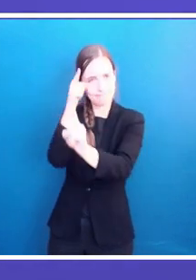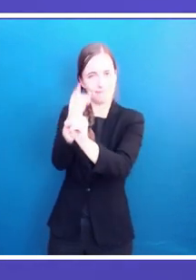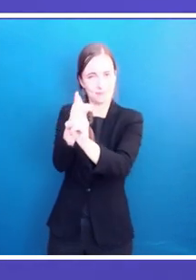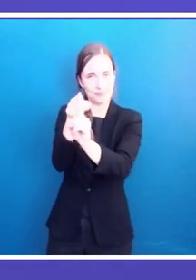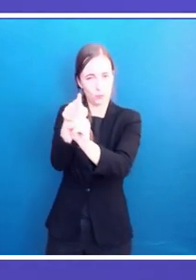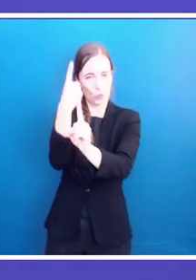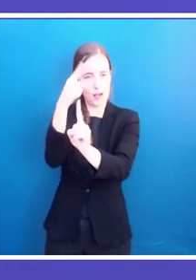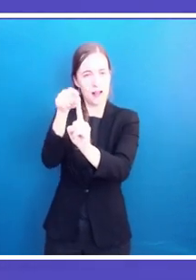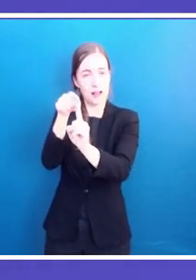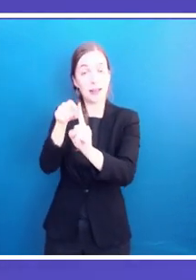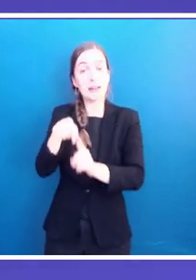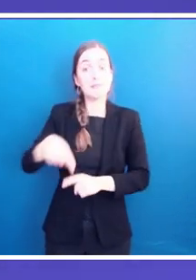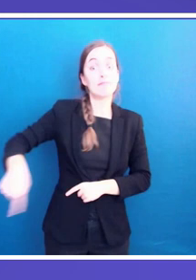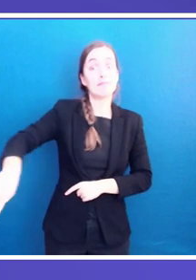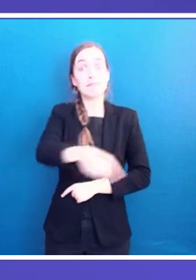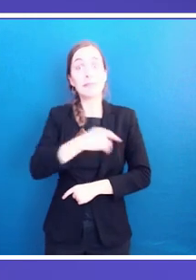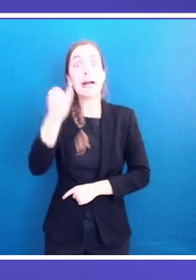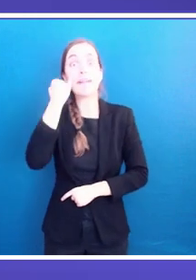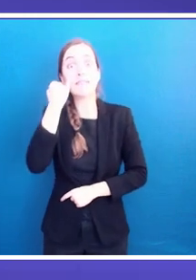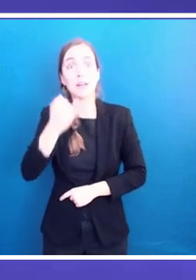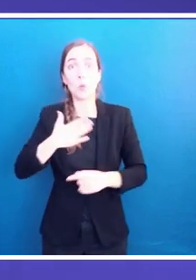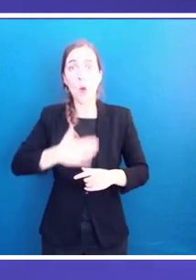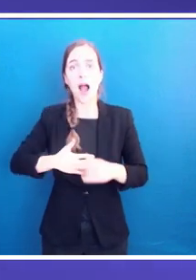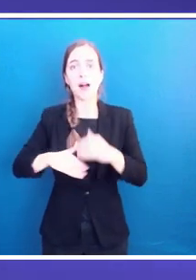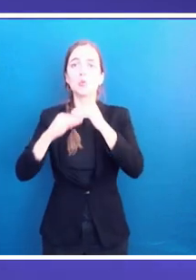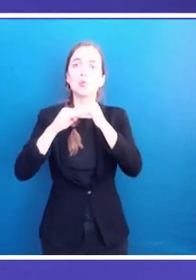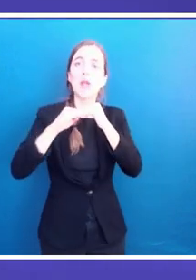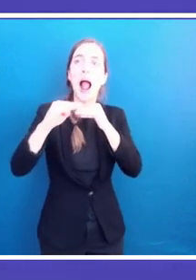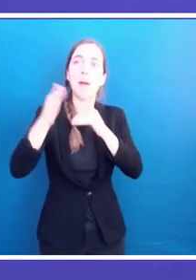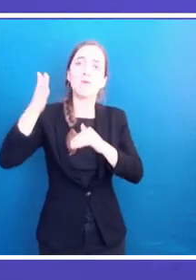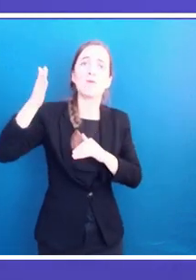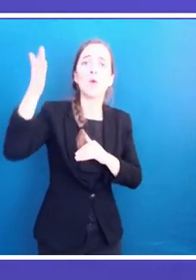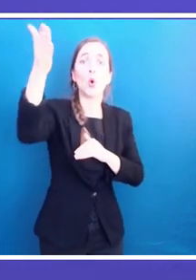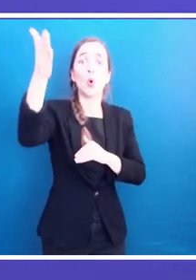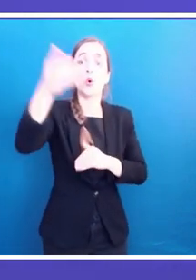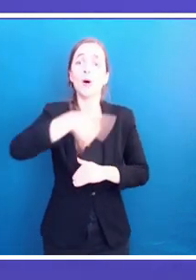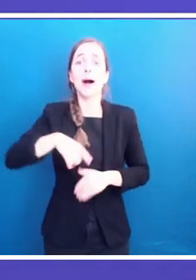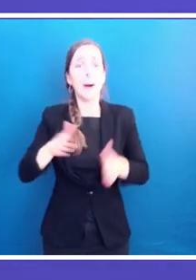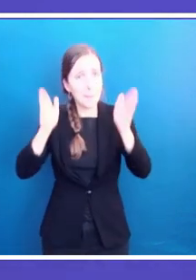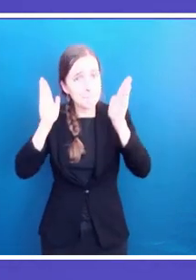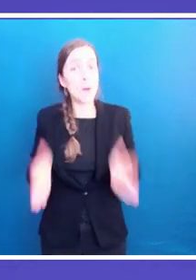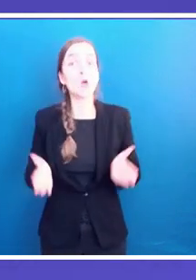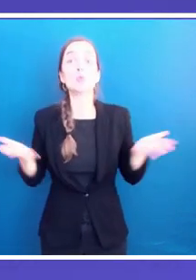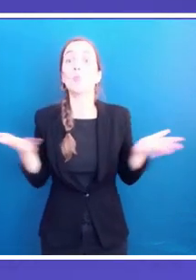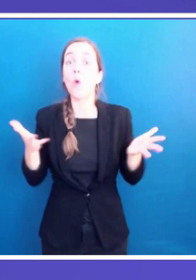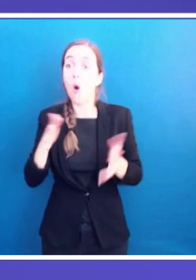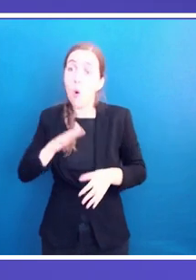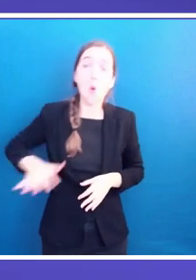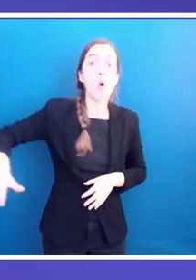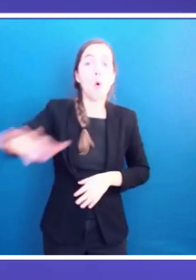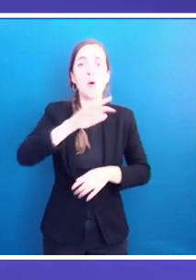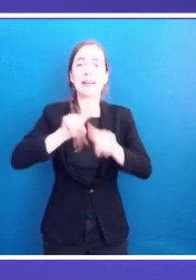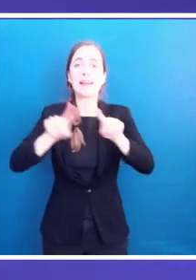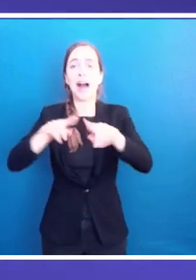live in. Just to take an example, only 13 to 15 of entrepreneurial businesses in the Middle East and North